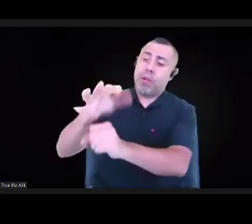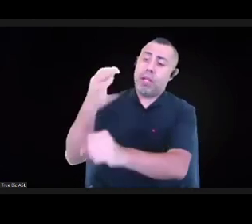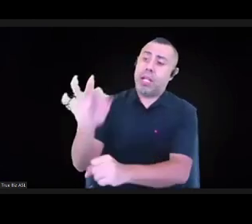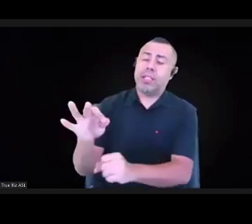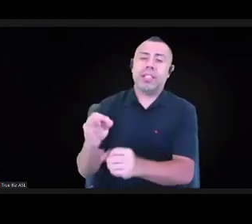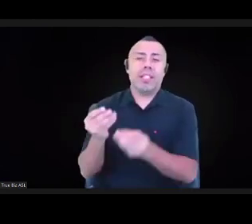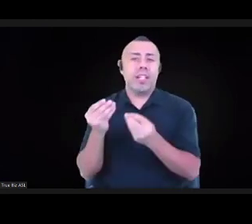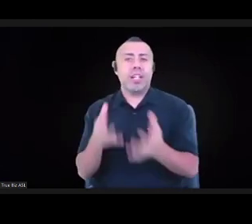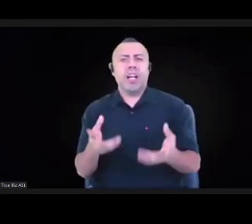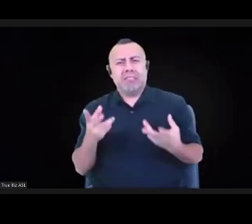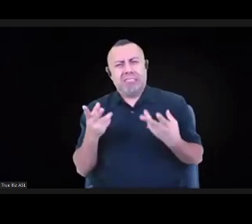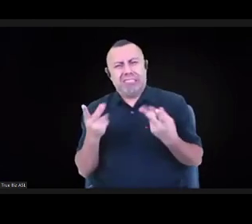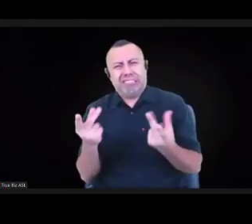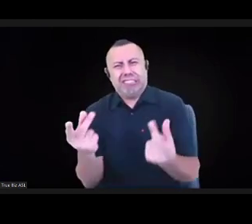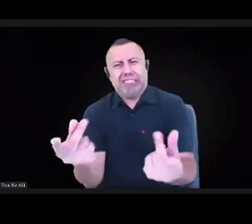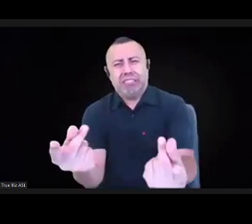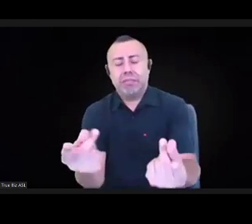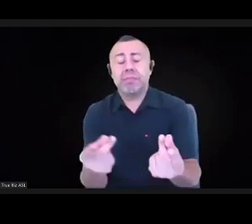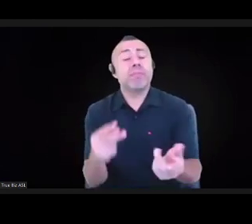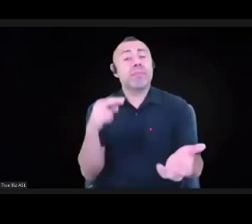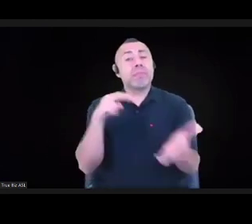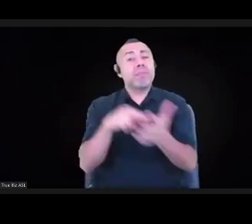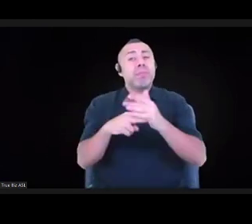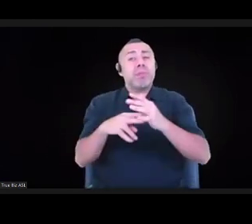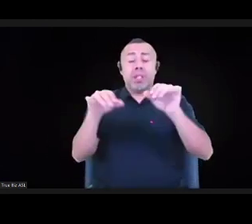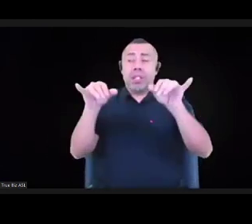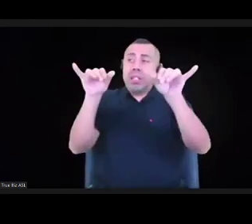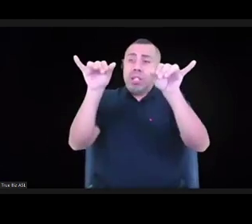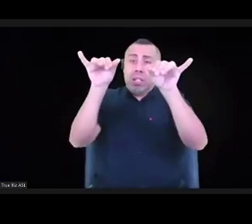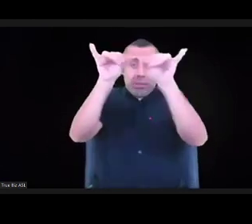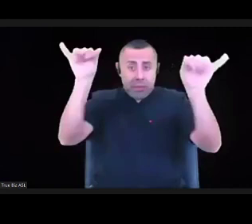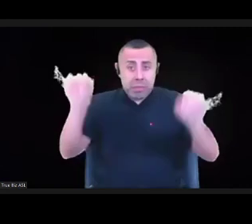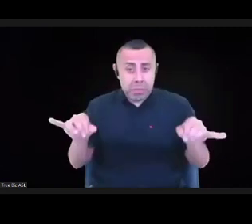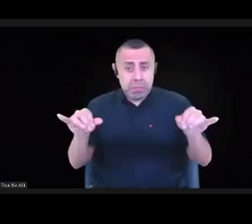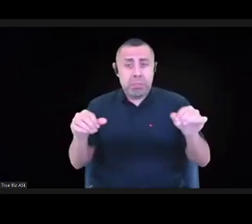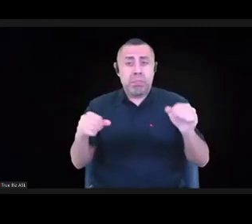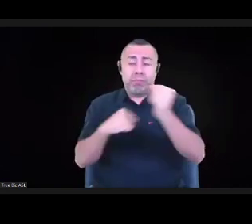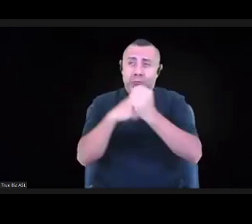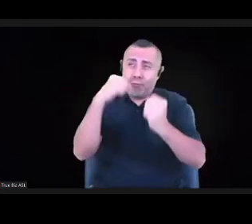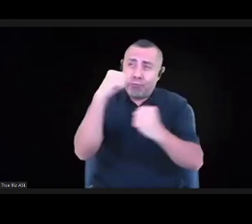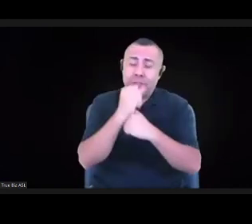the structural inequity and the structural racism that was already here.